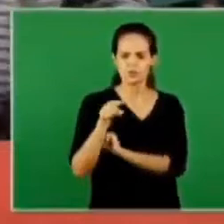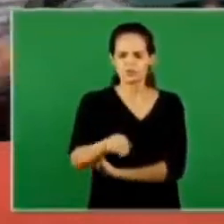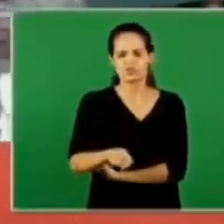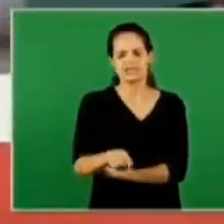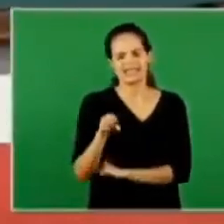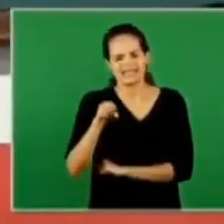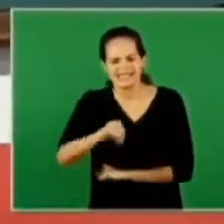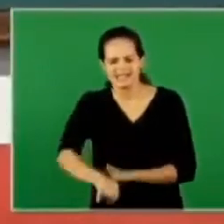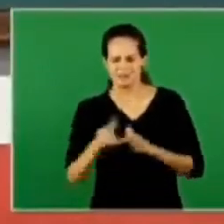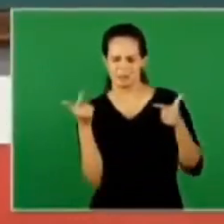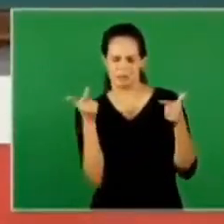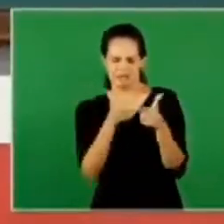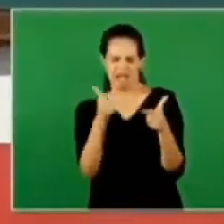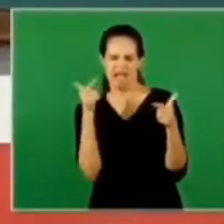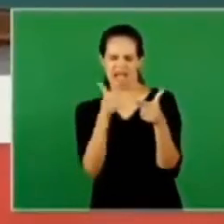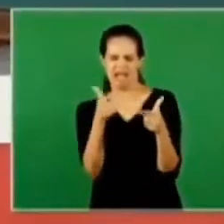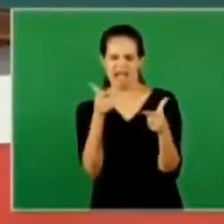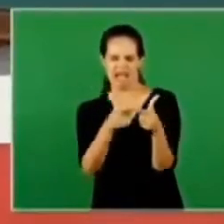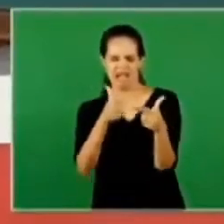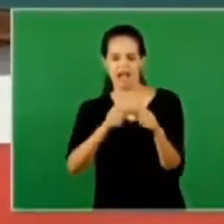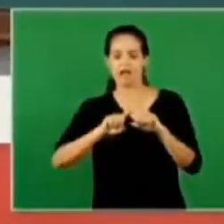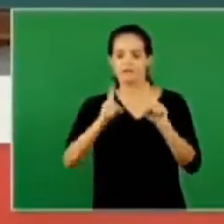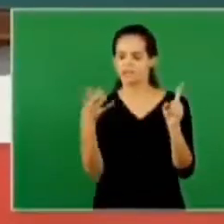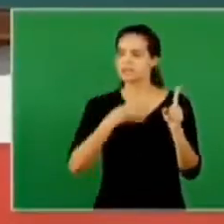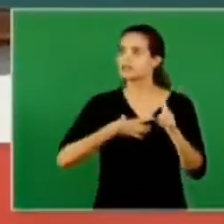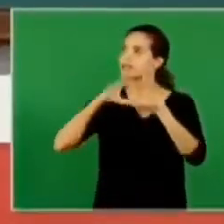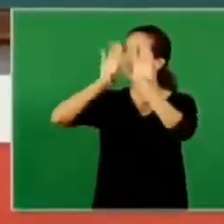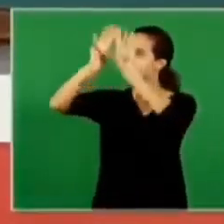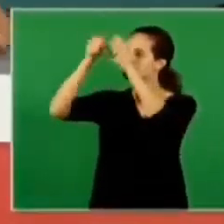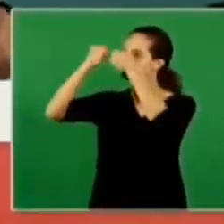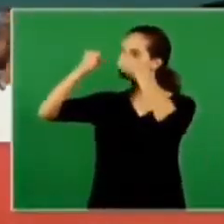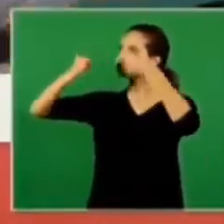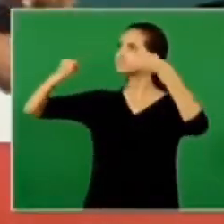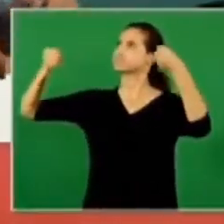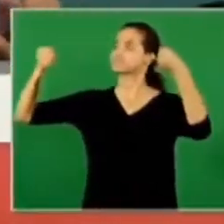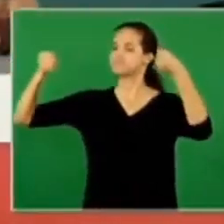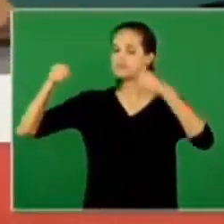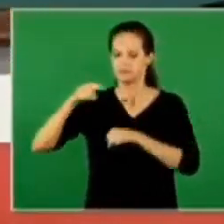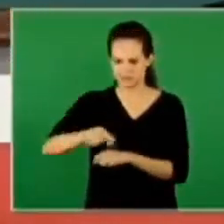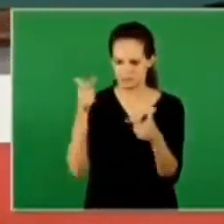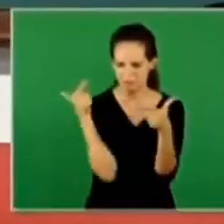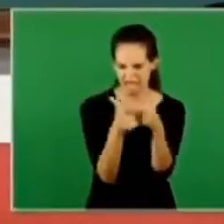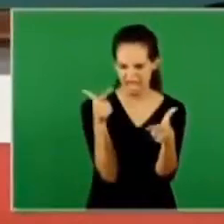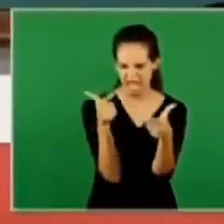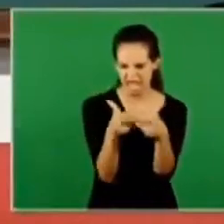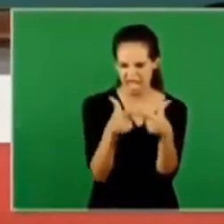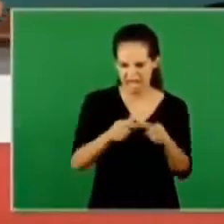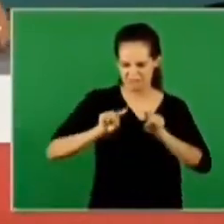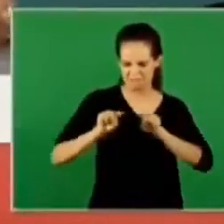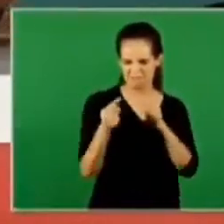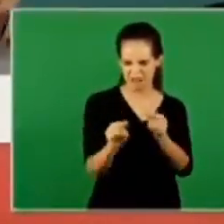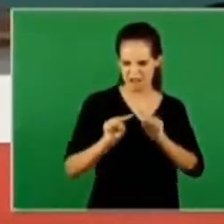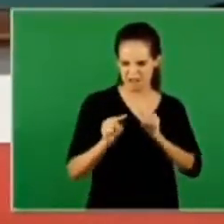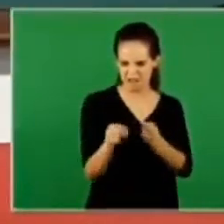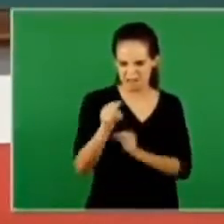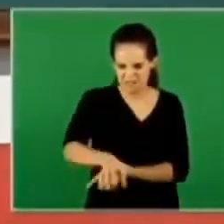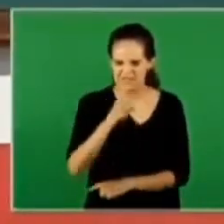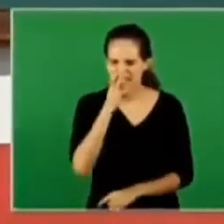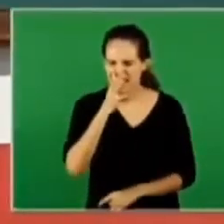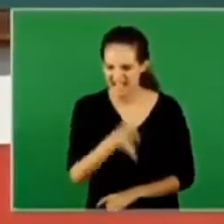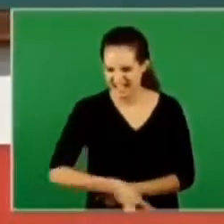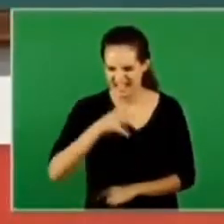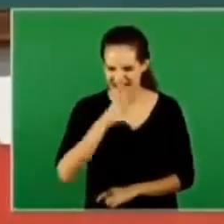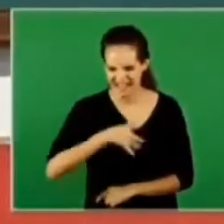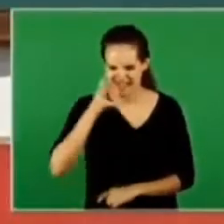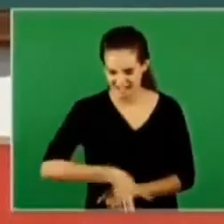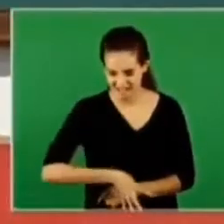cry with those who cry is a fellowship to be stoned and see the open heavens are you being stoned are you being